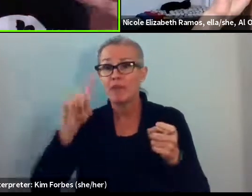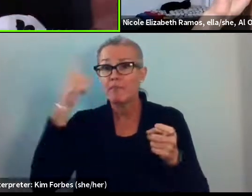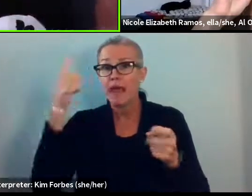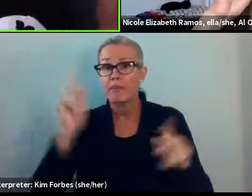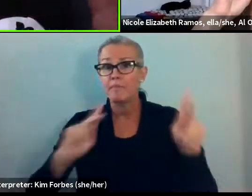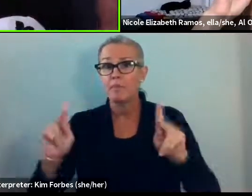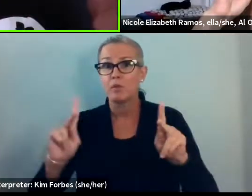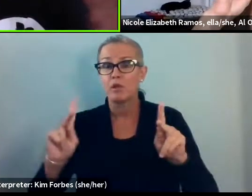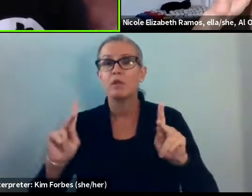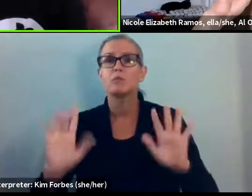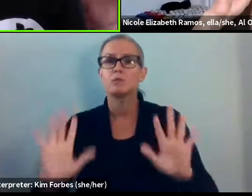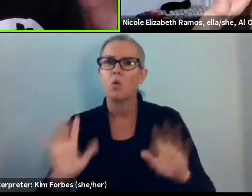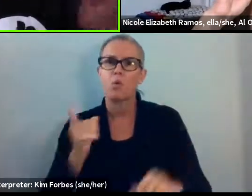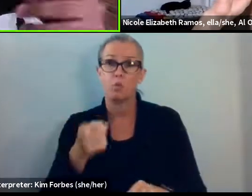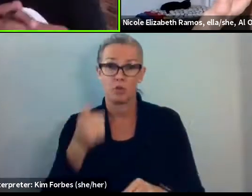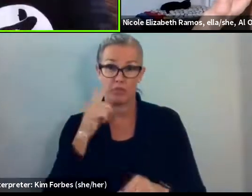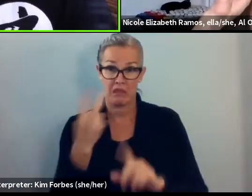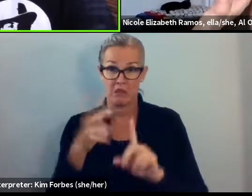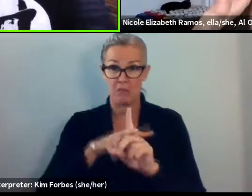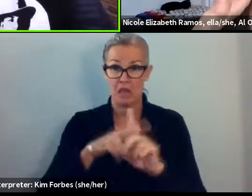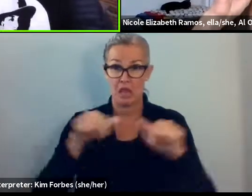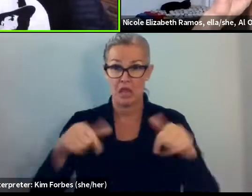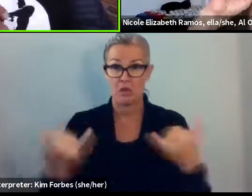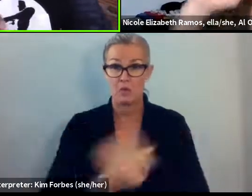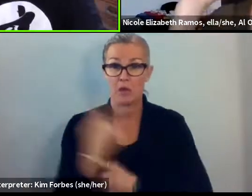comes to USA's treatment of immigrants?